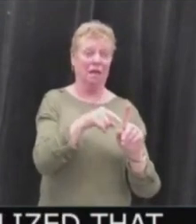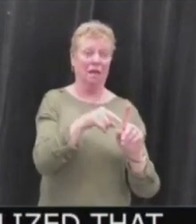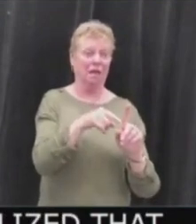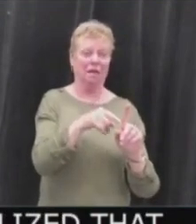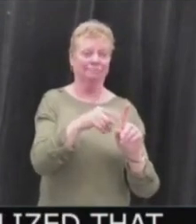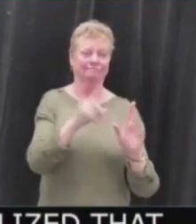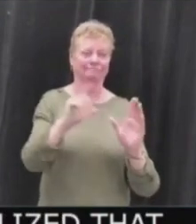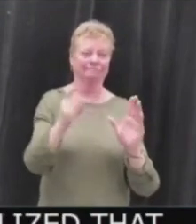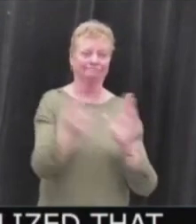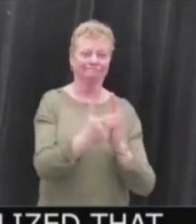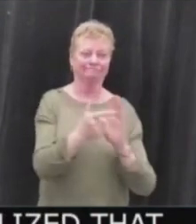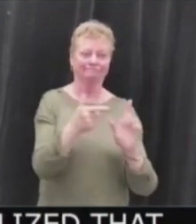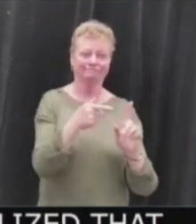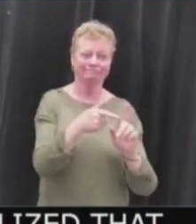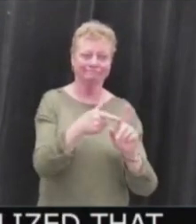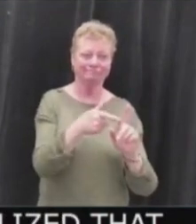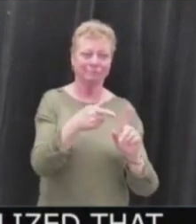and equipped.